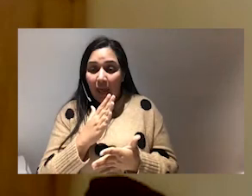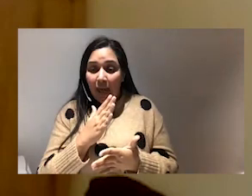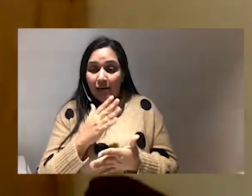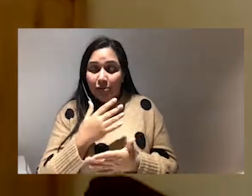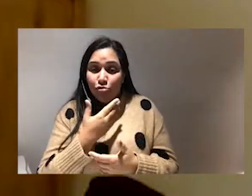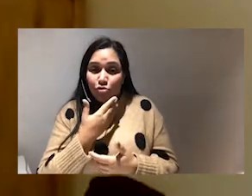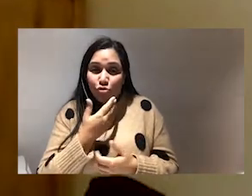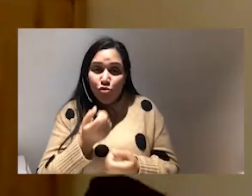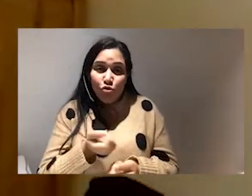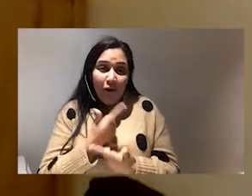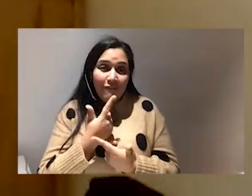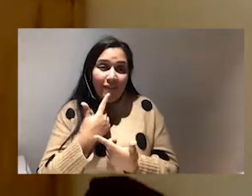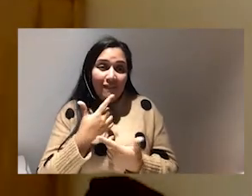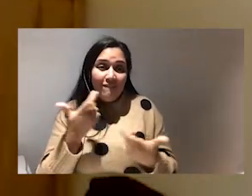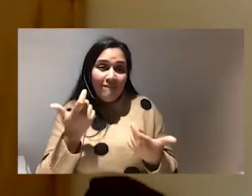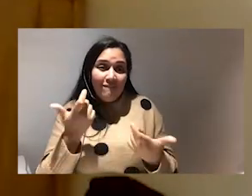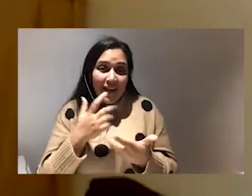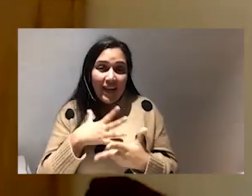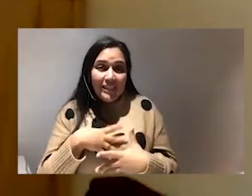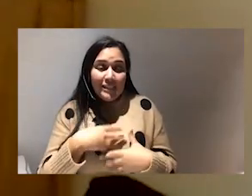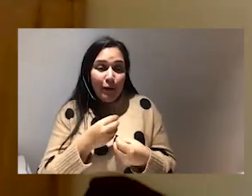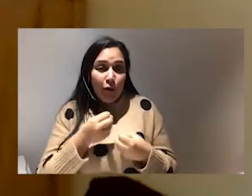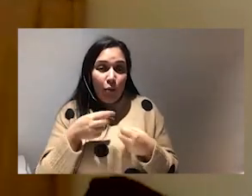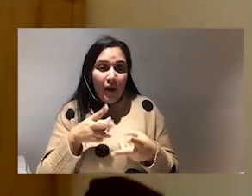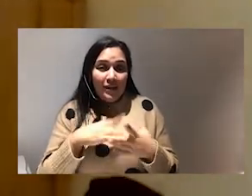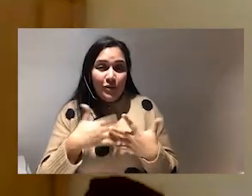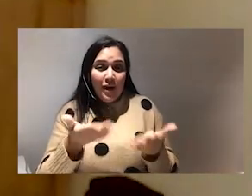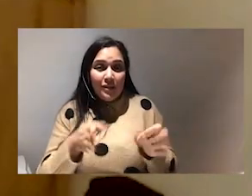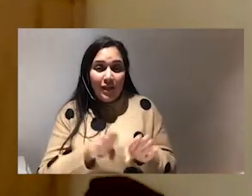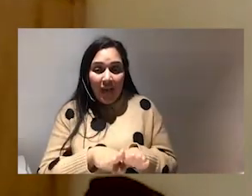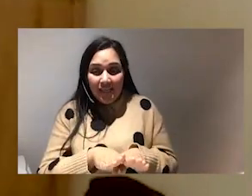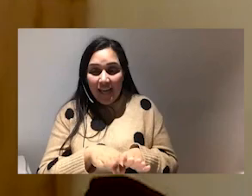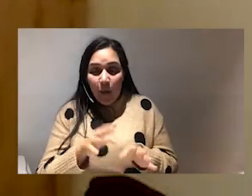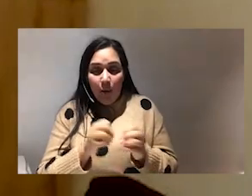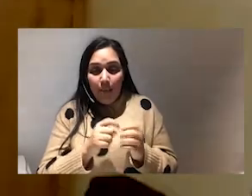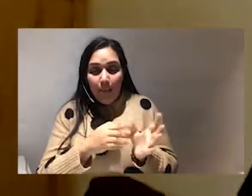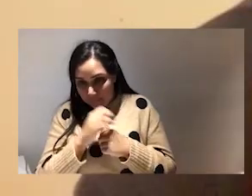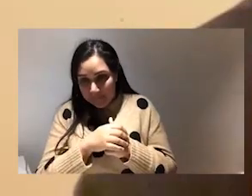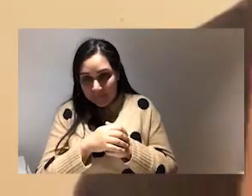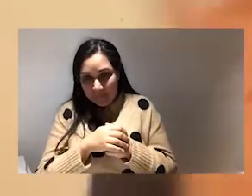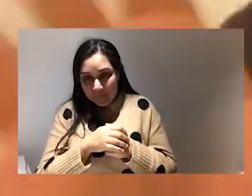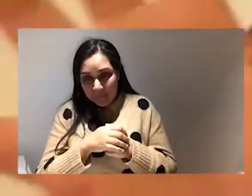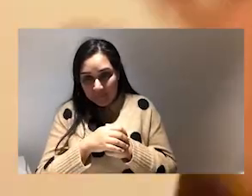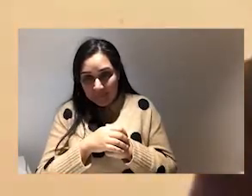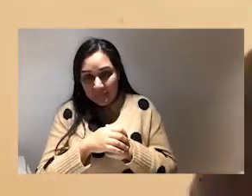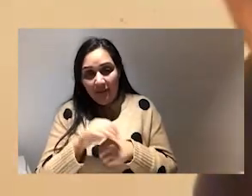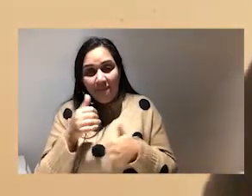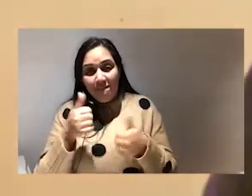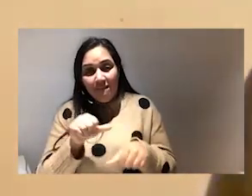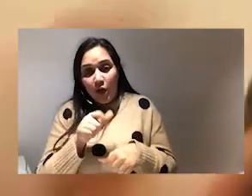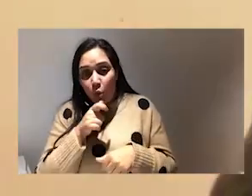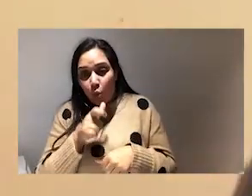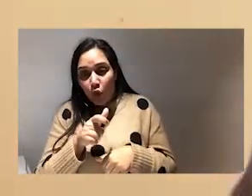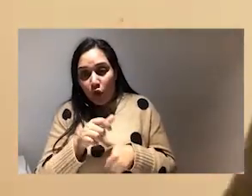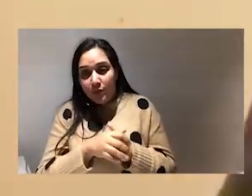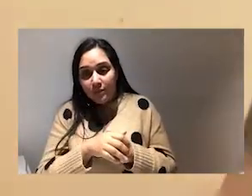and fun and inspiring way to end our bame online series for 2022. final words look we